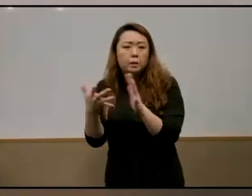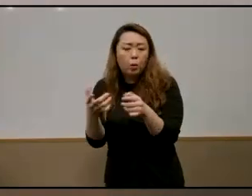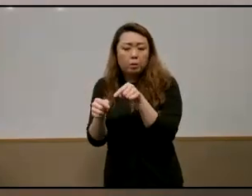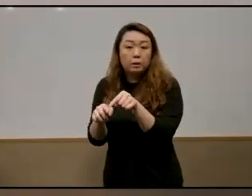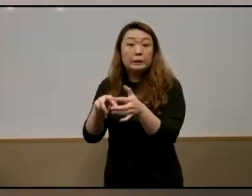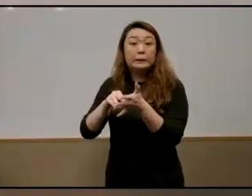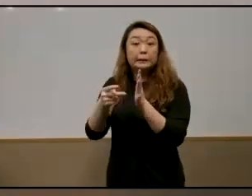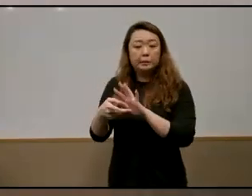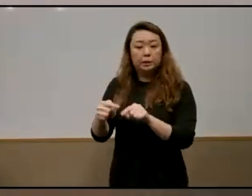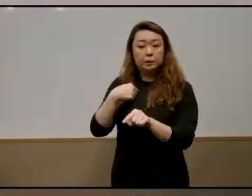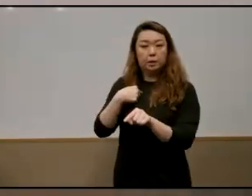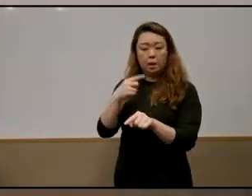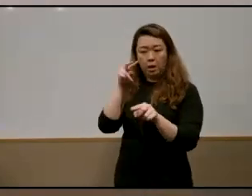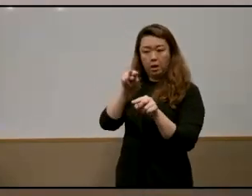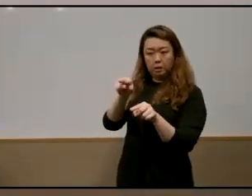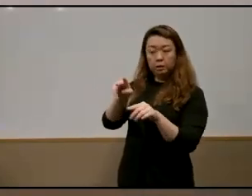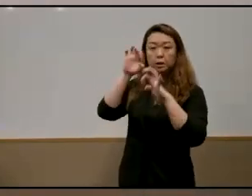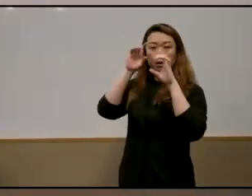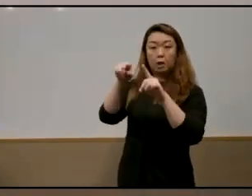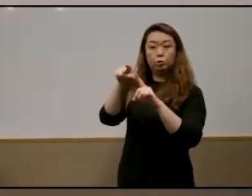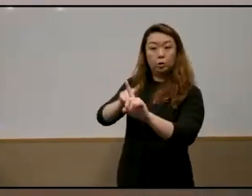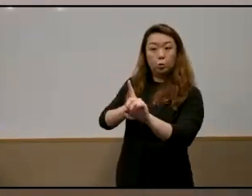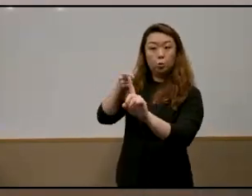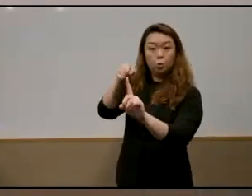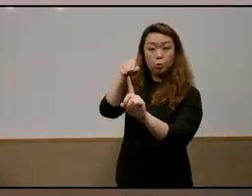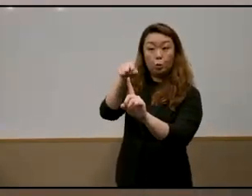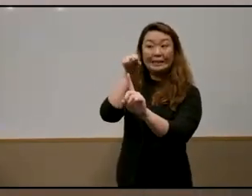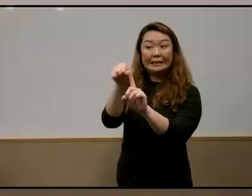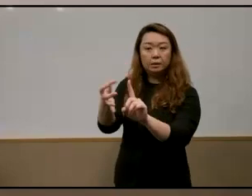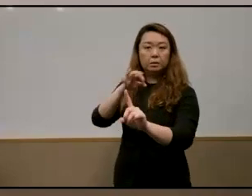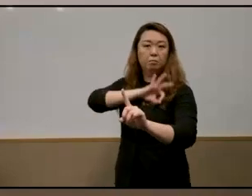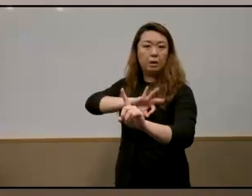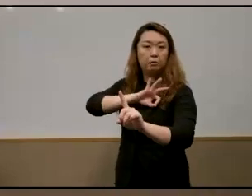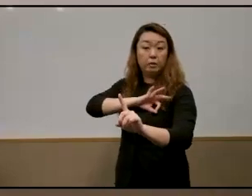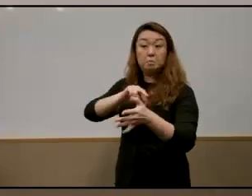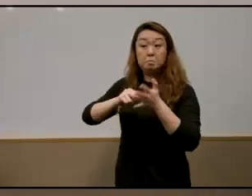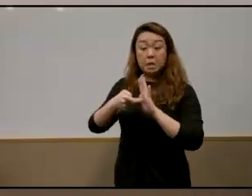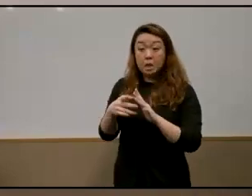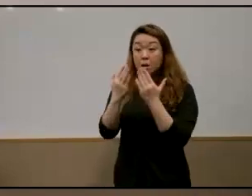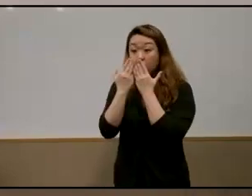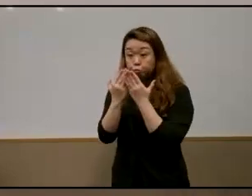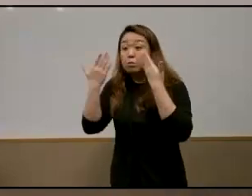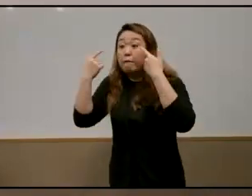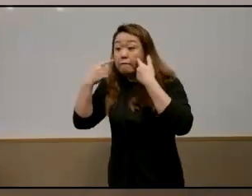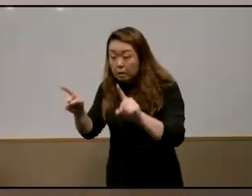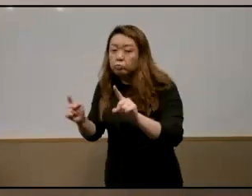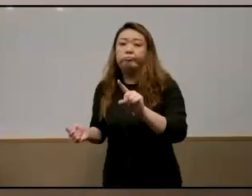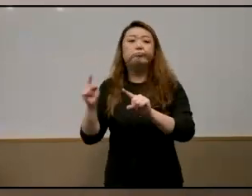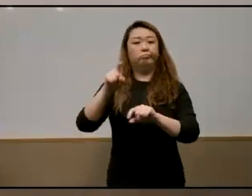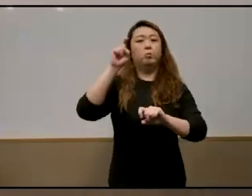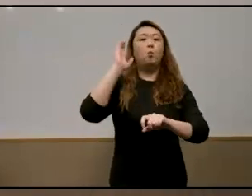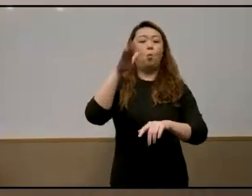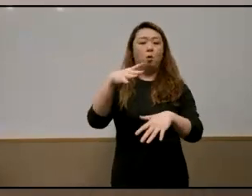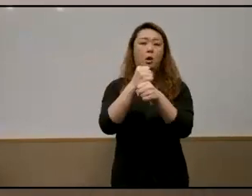way of thinking that sees education's main goal as economic benefits and getting a job and it's often related to policies that